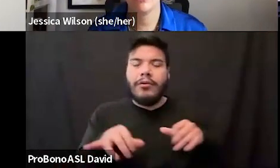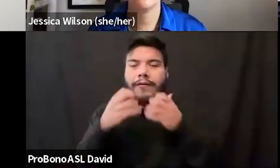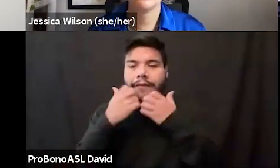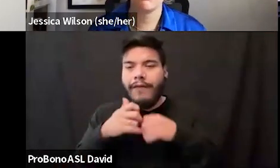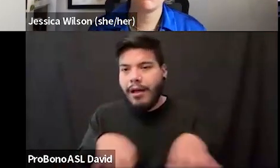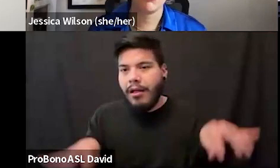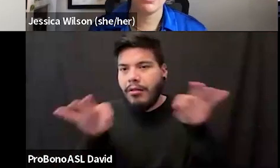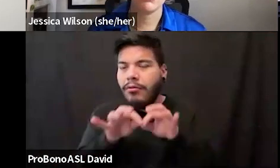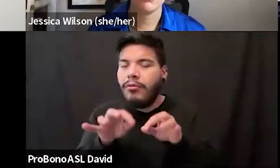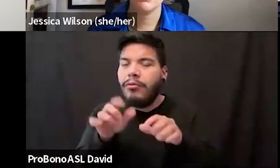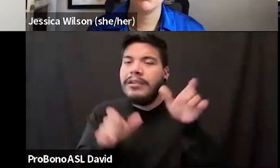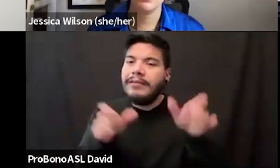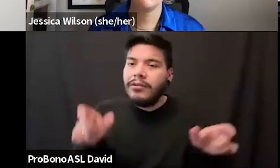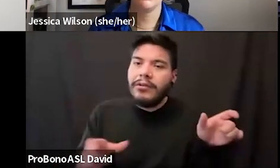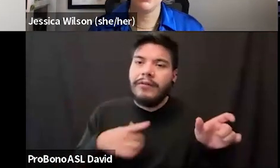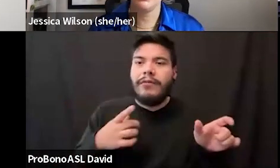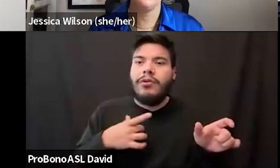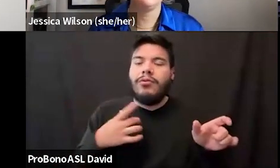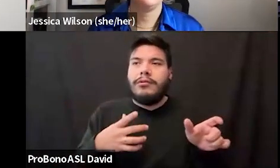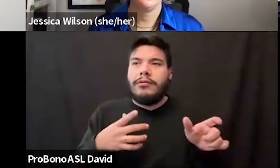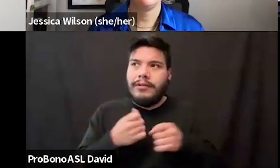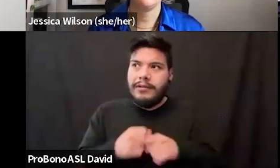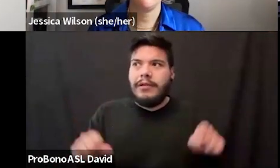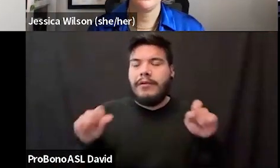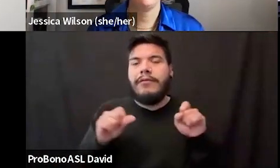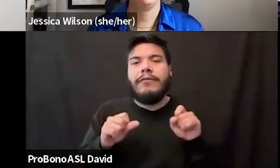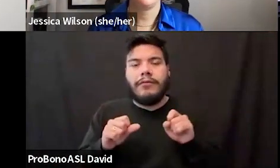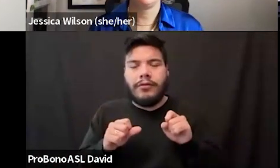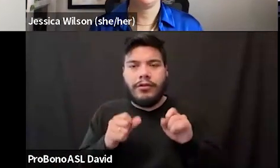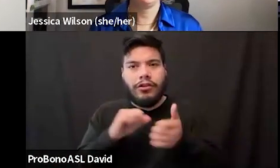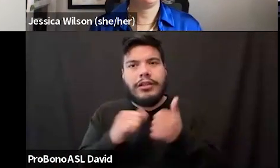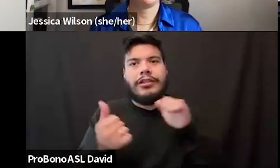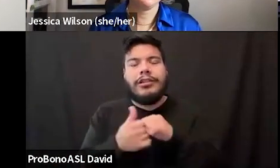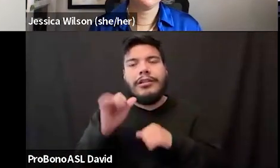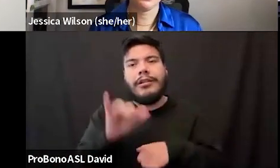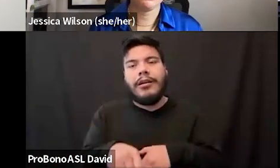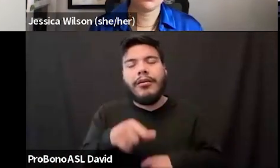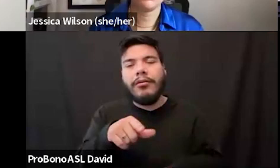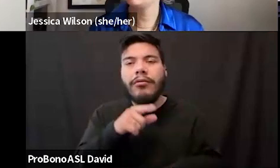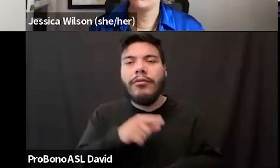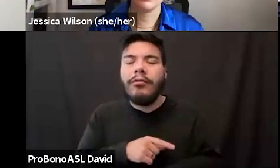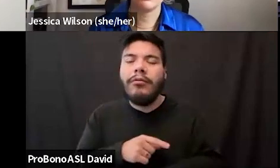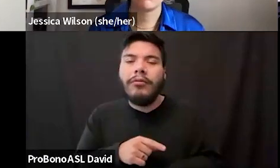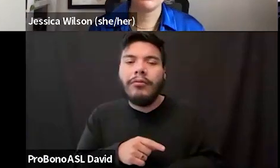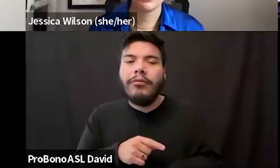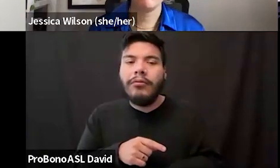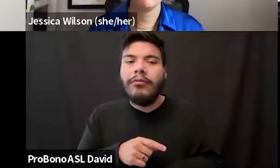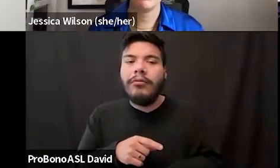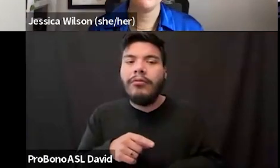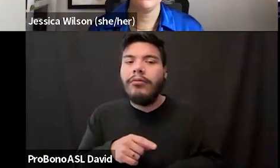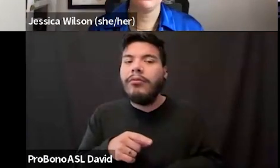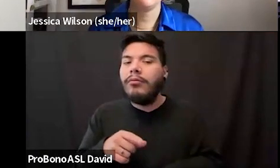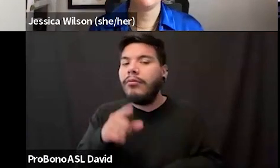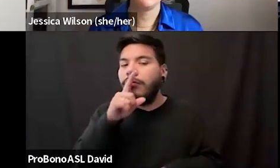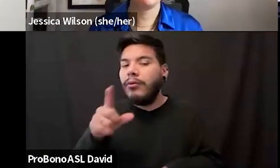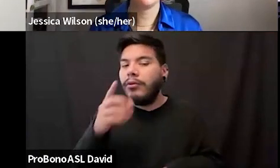feel safe rewriting our own story. So community and joy, eChristina does a super great job of